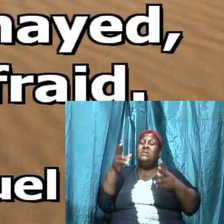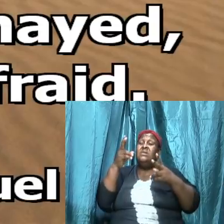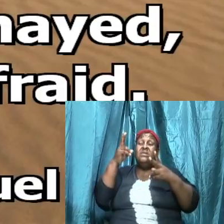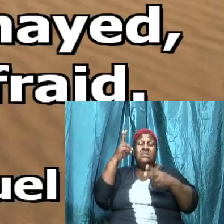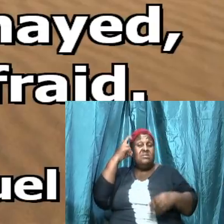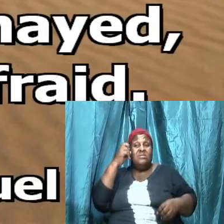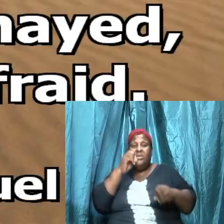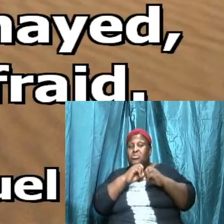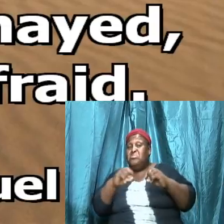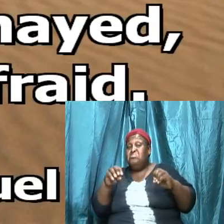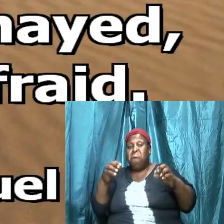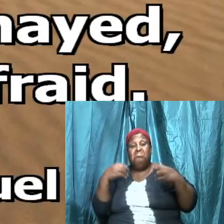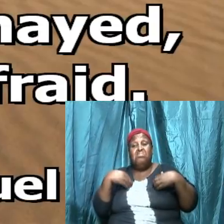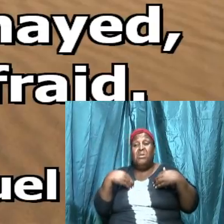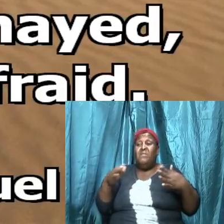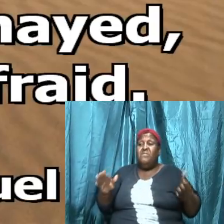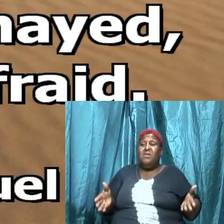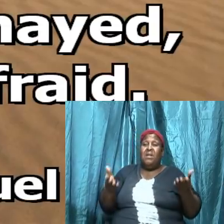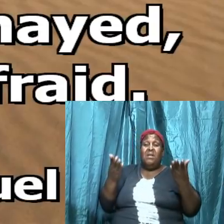straw